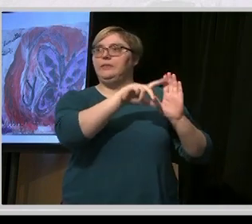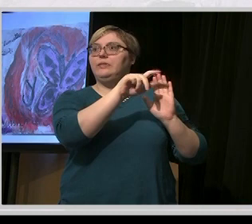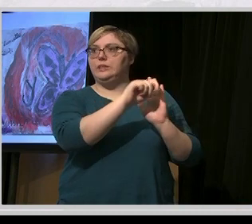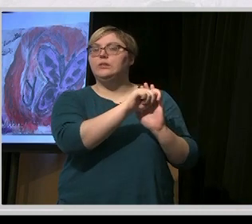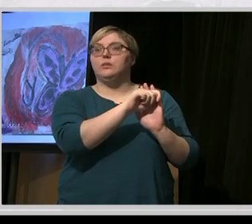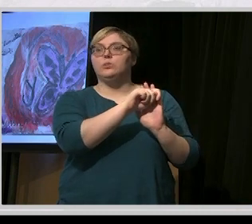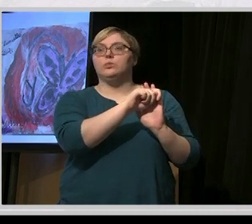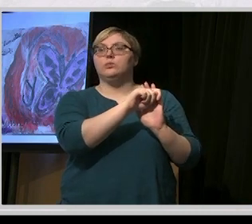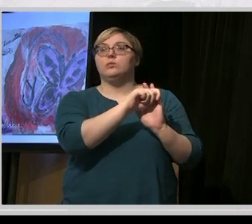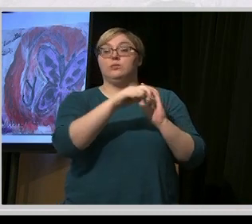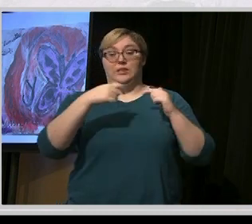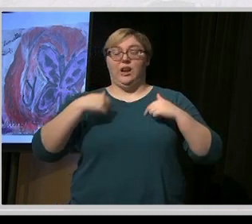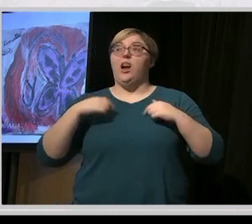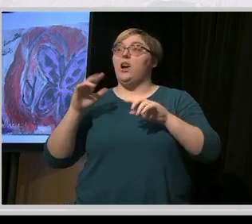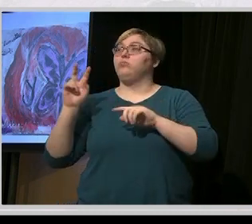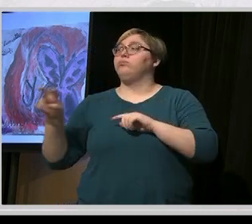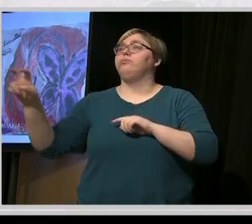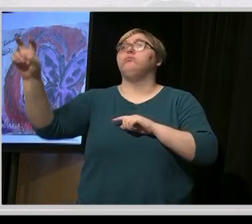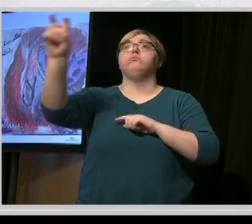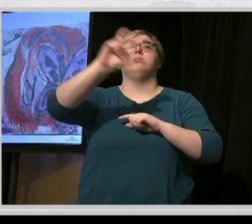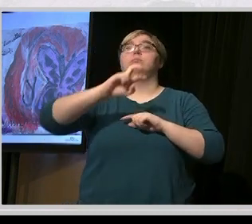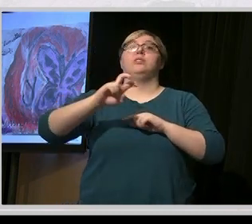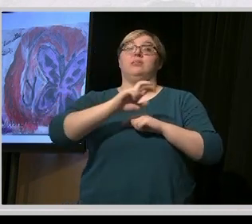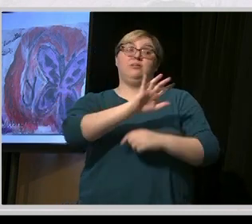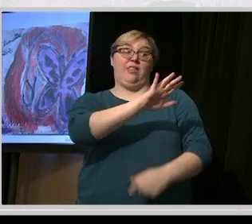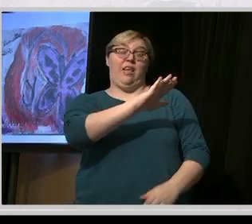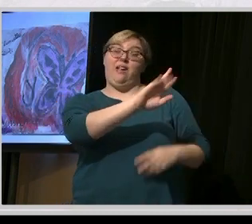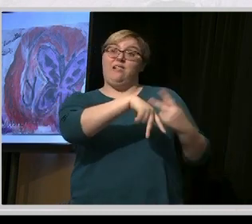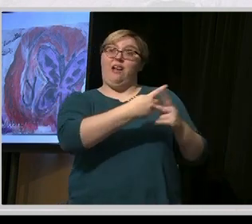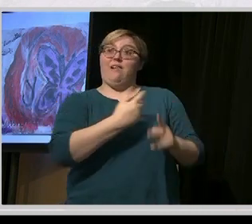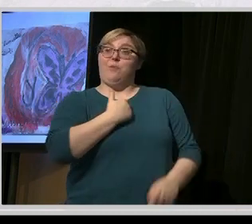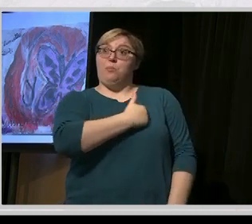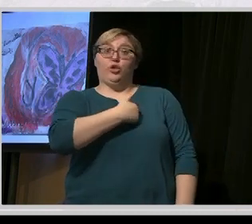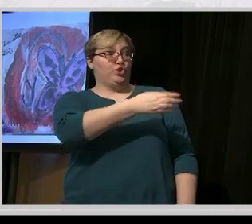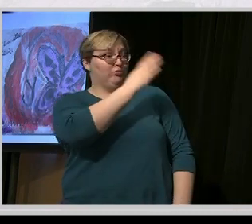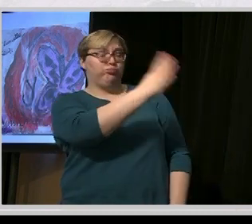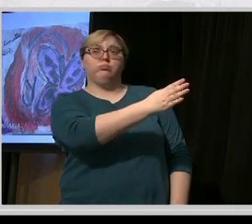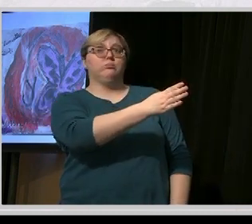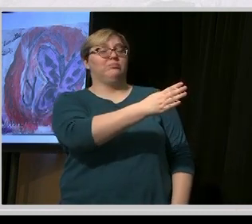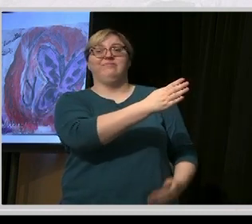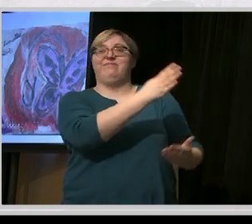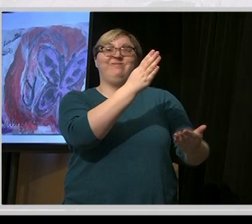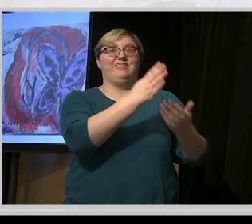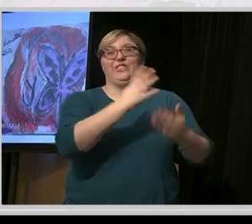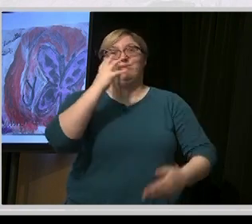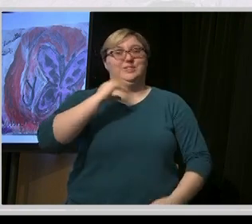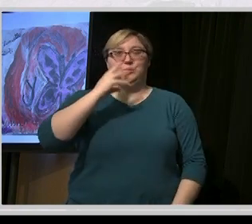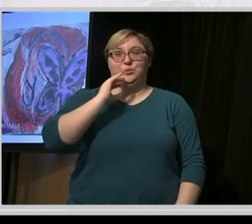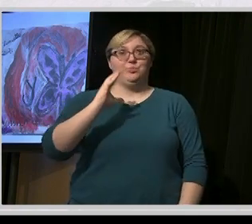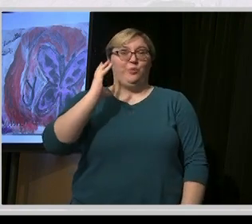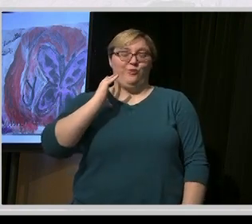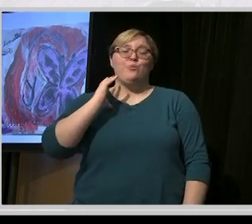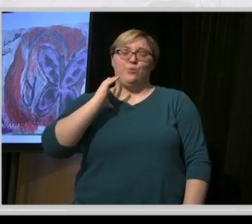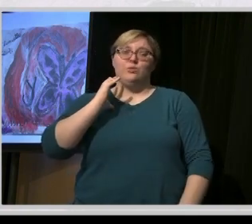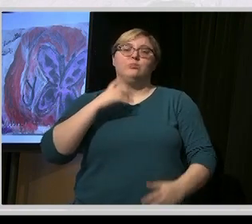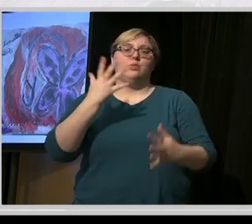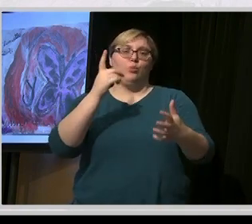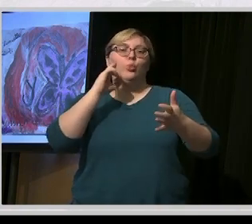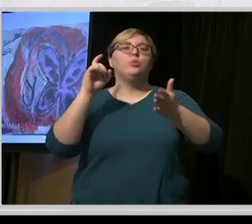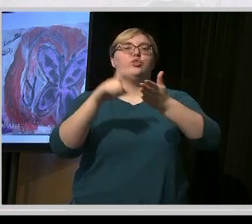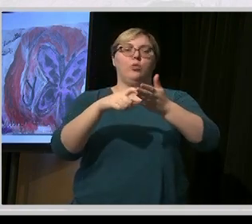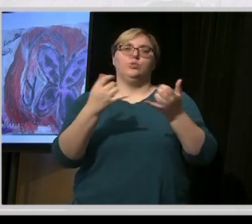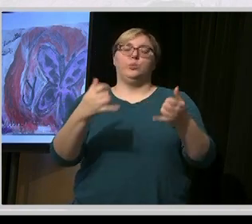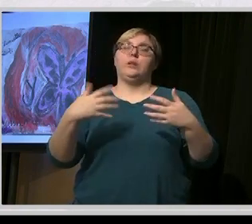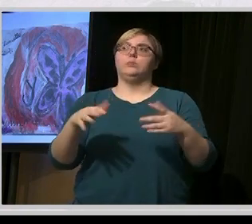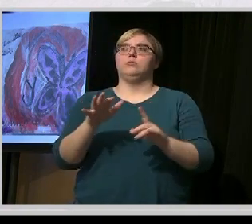world. I've never heard an apology like that. So I just really want to acknowledge that today is a very, very special day. So